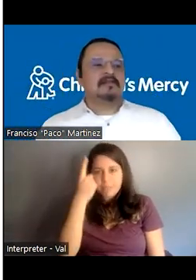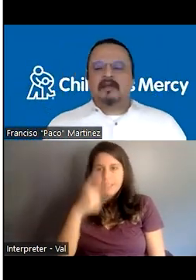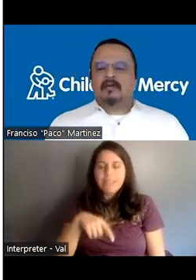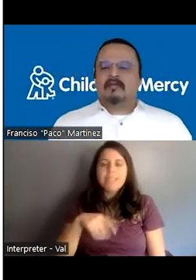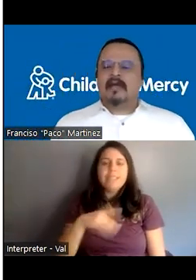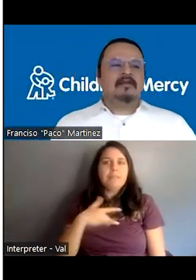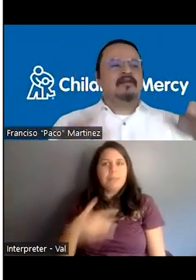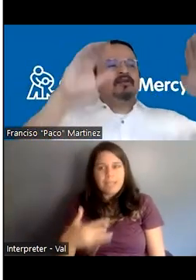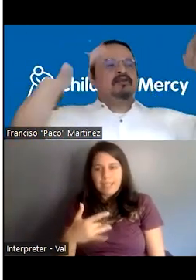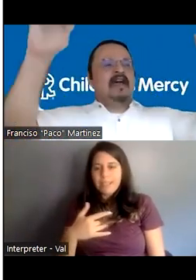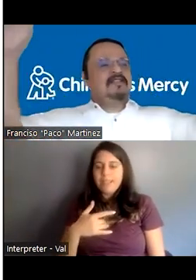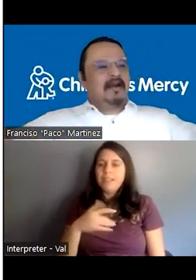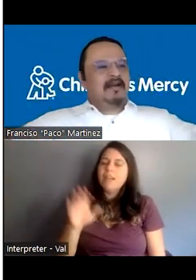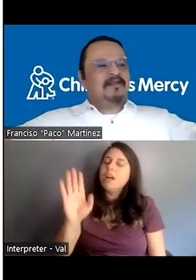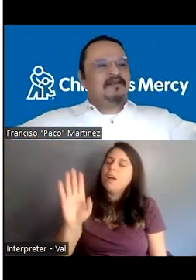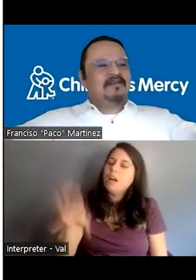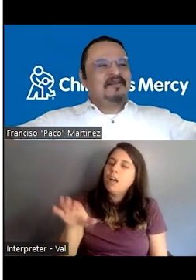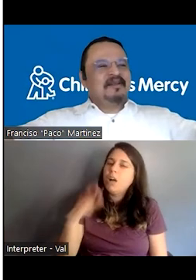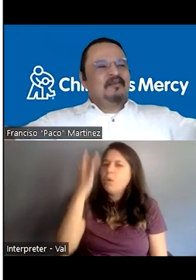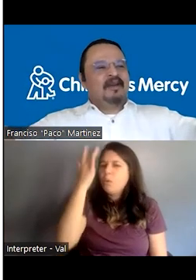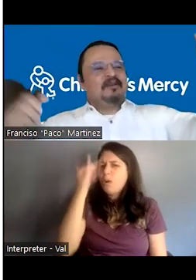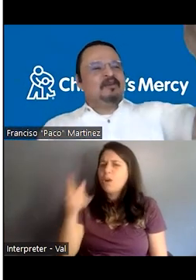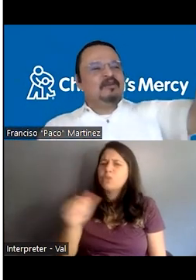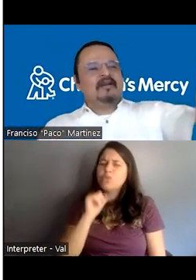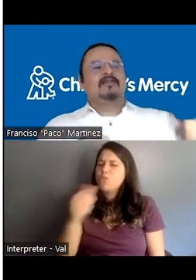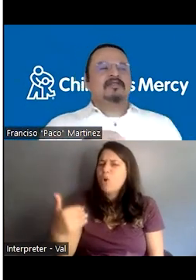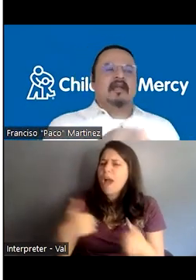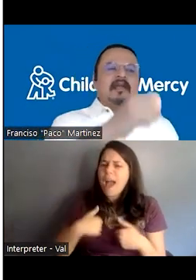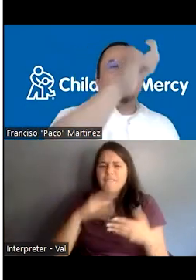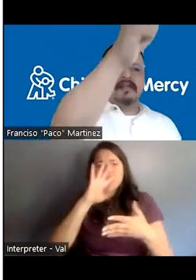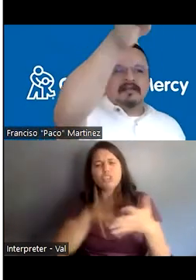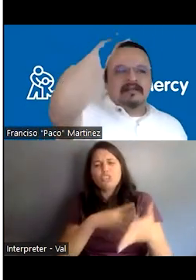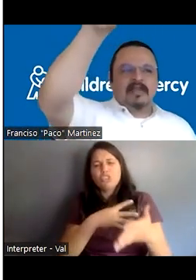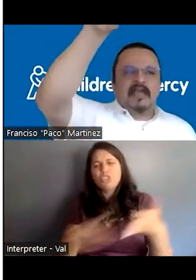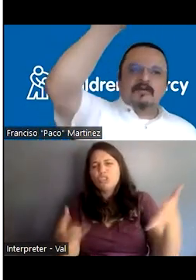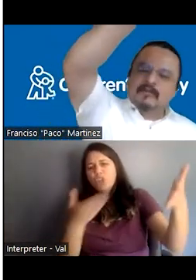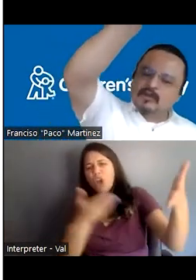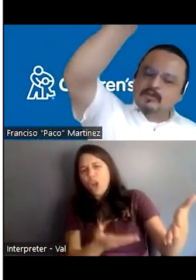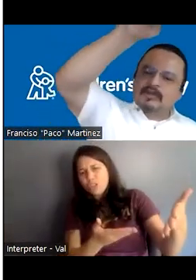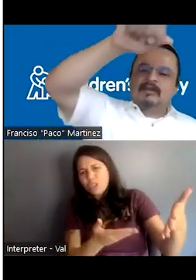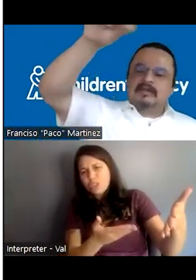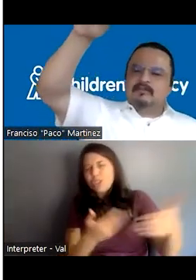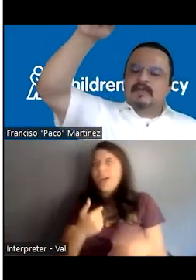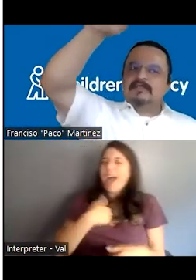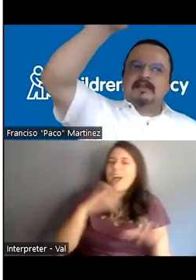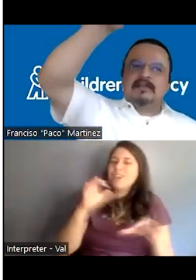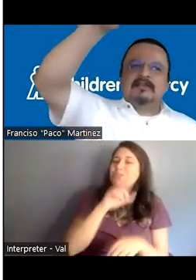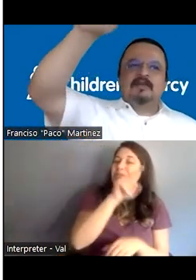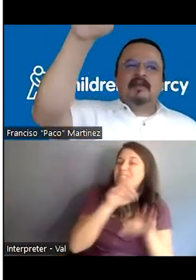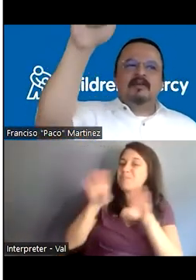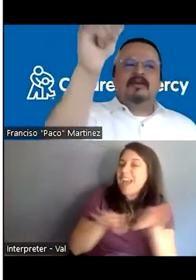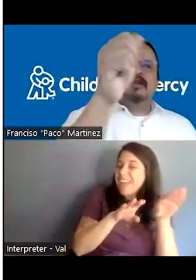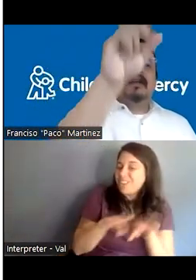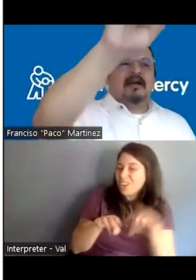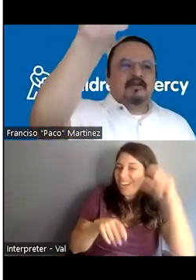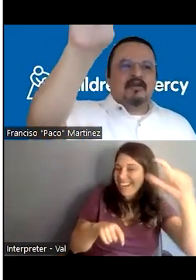patients, why don't you have a chart where you are going to, if I did this behavior, I'm going to like, my child did this